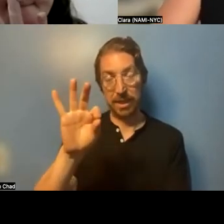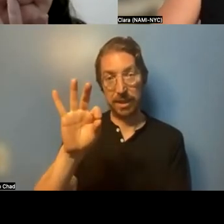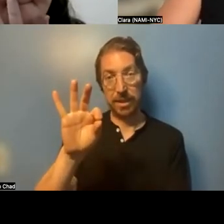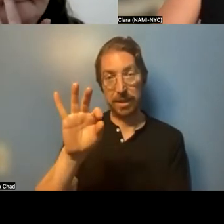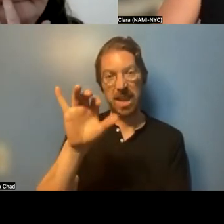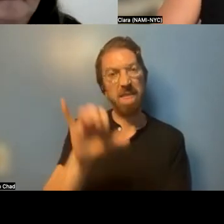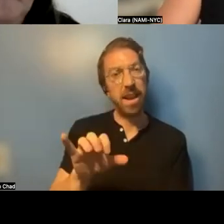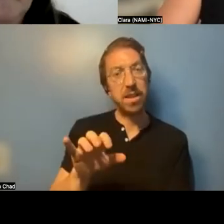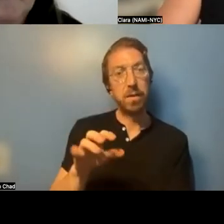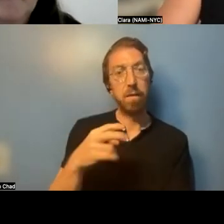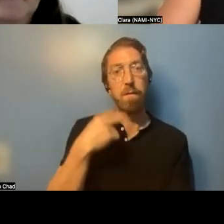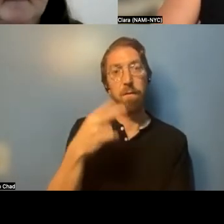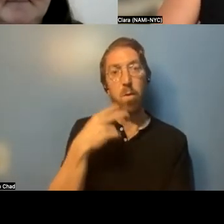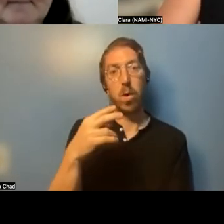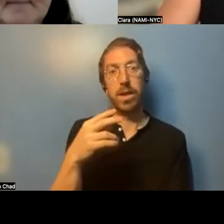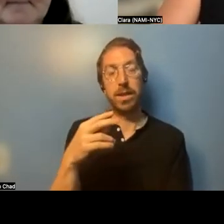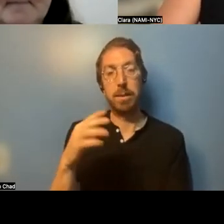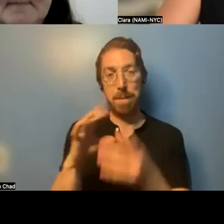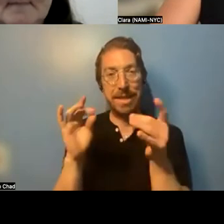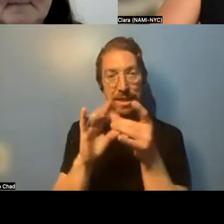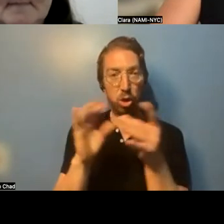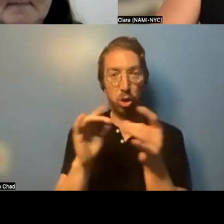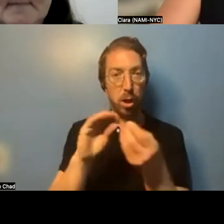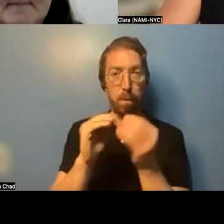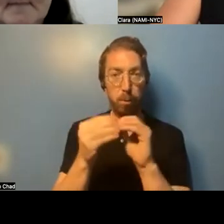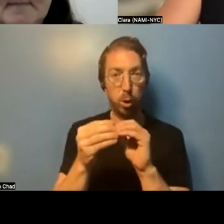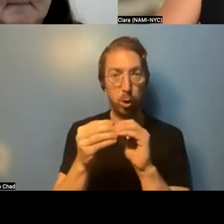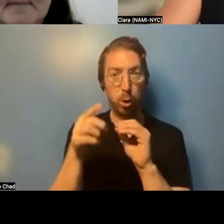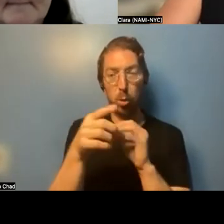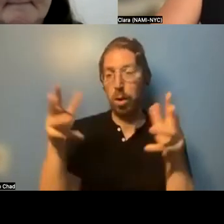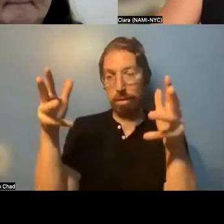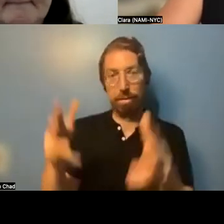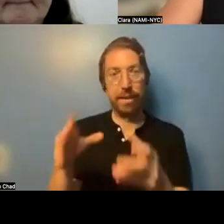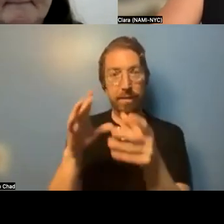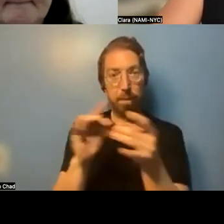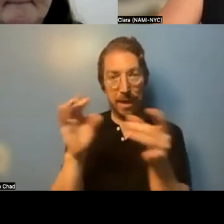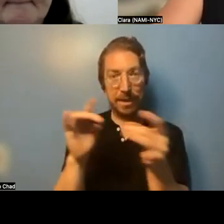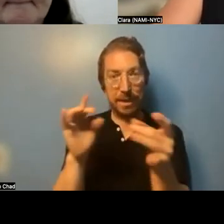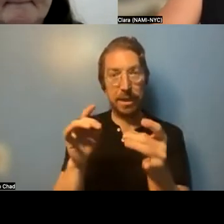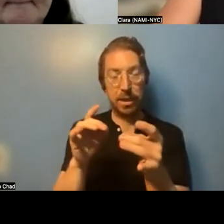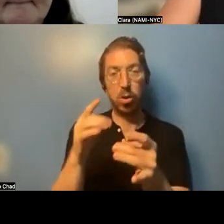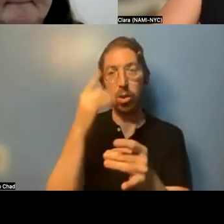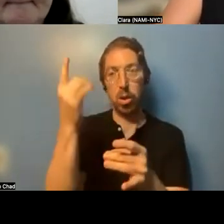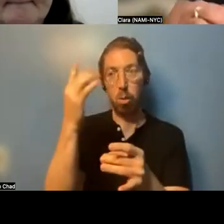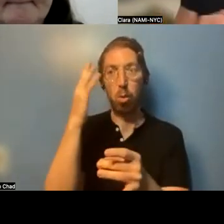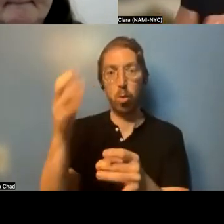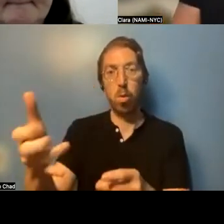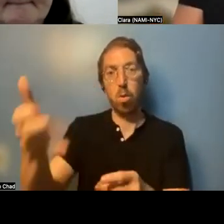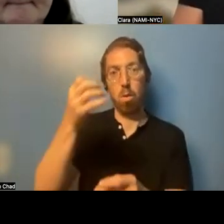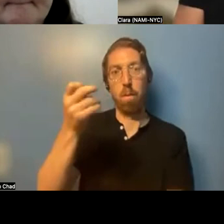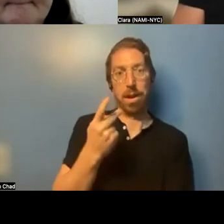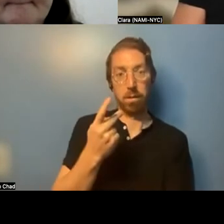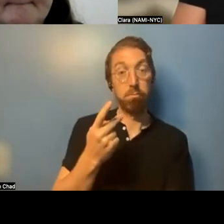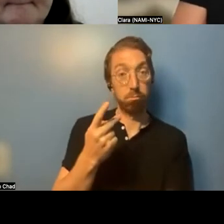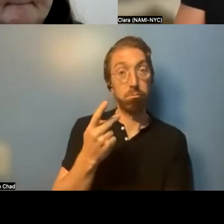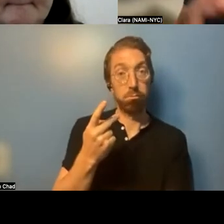voicemail number. So you will be leaving a voicemail and someone will return your call. Okay. Thank you everyone